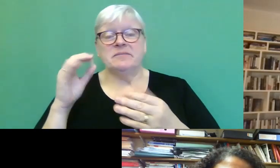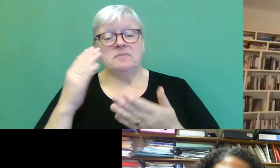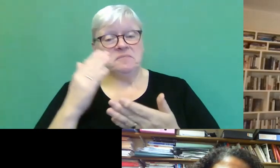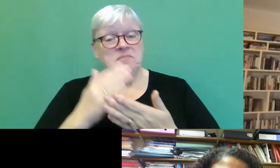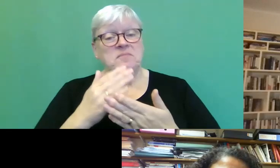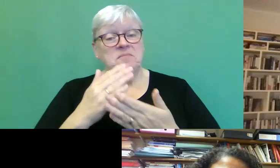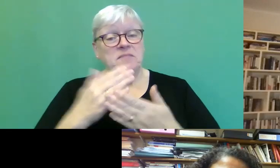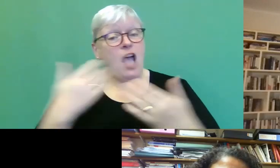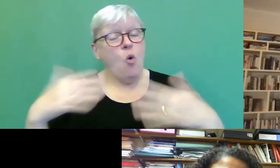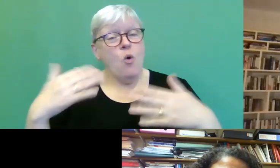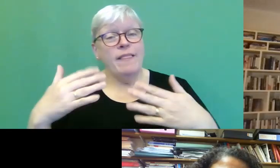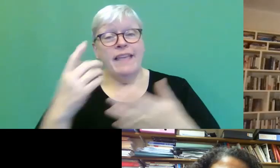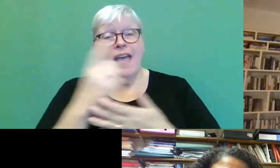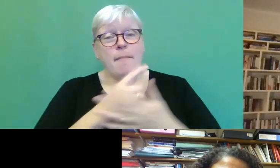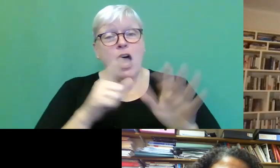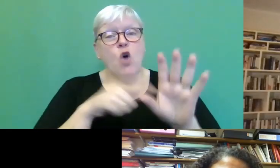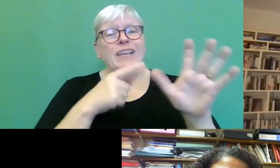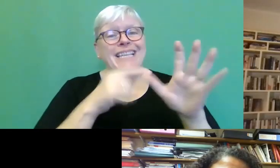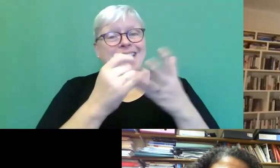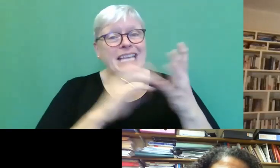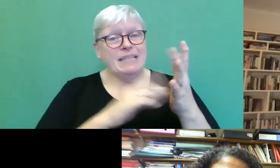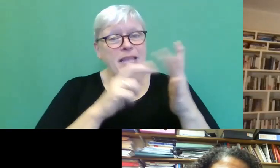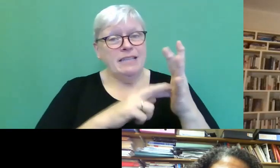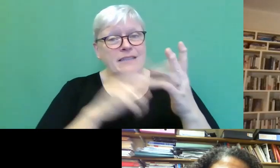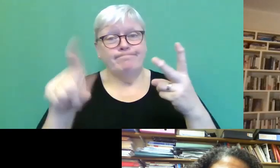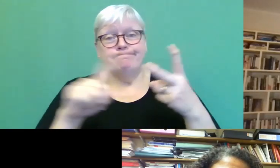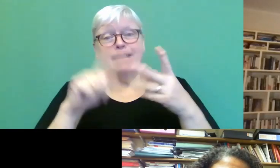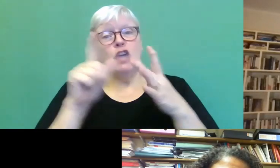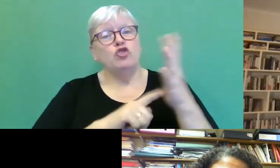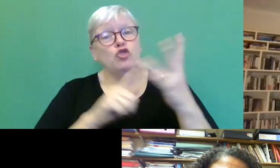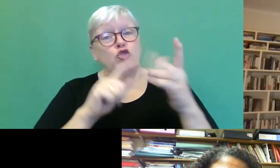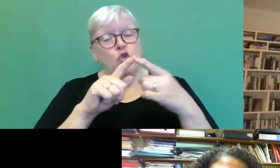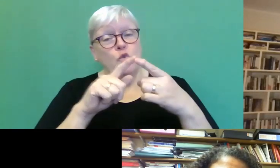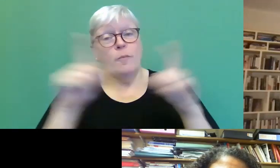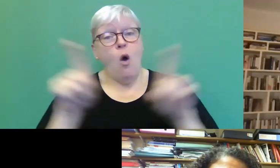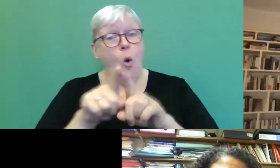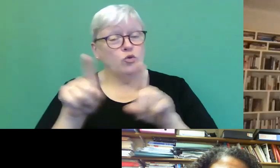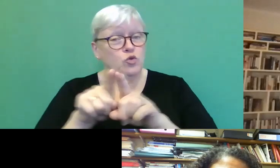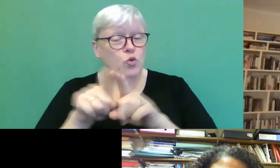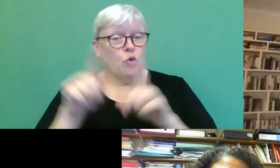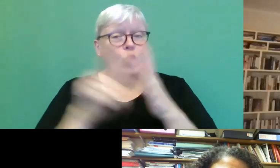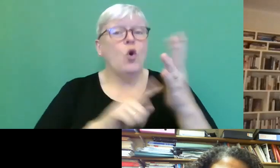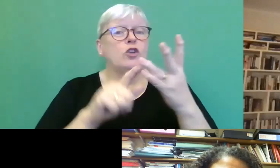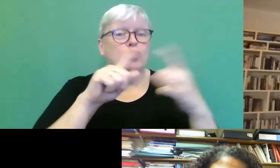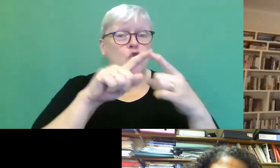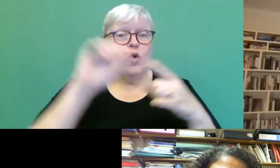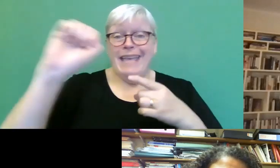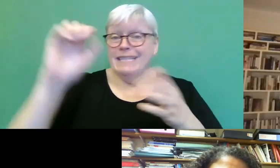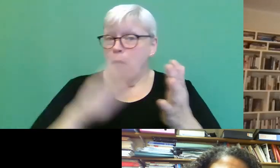Yasmin and Jo, but perhaps also the dynamic between Jo and his mother,